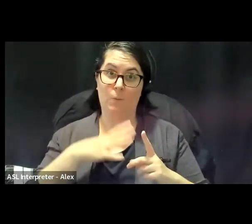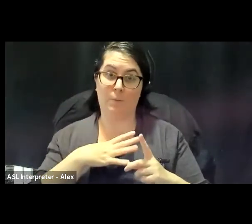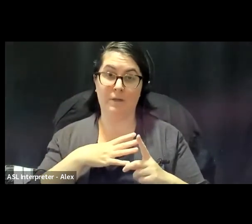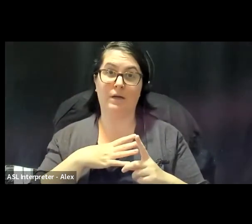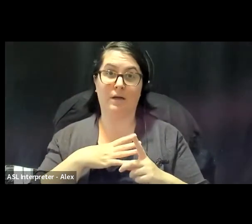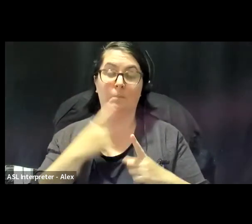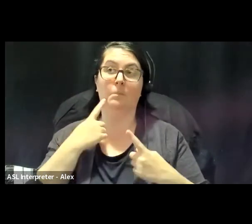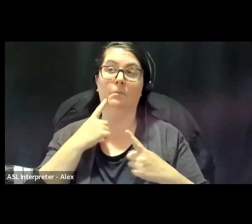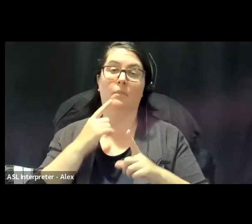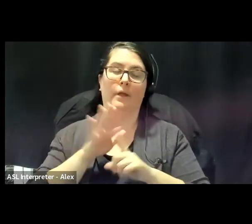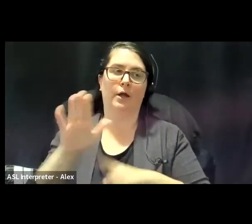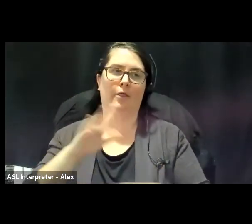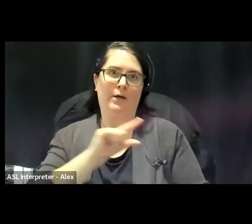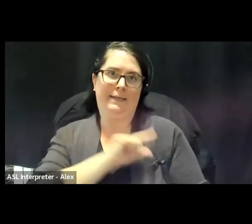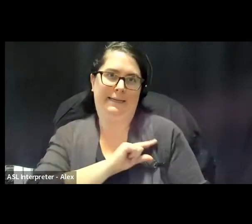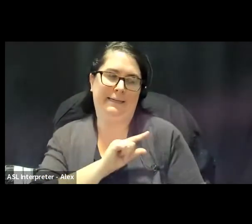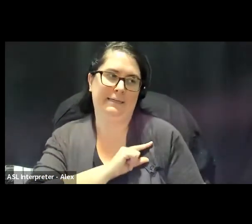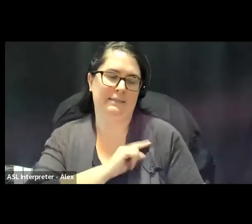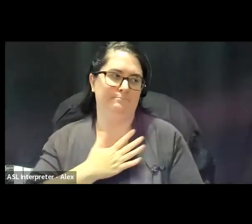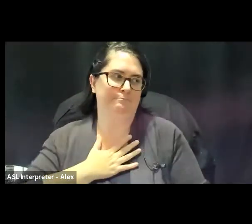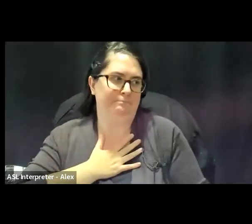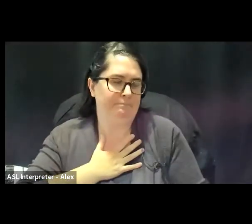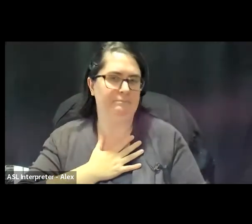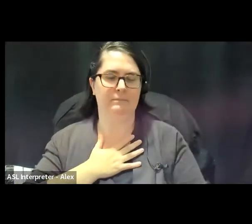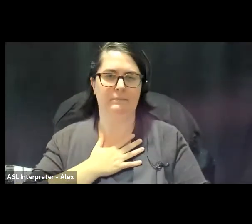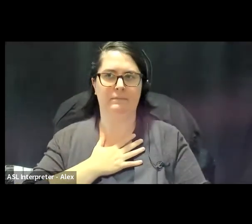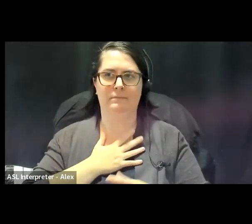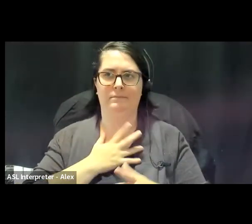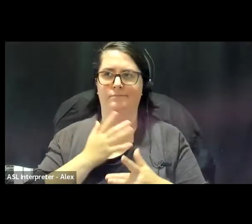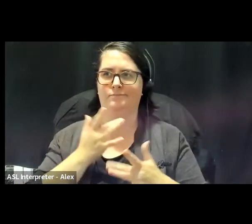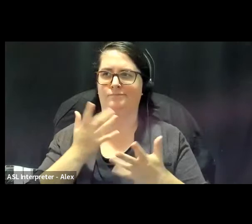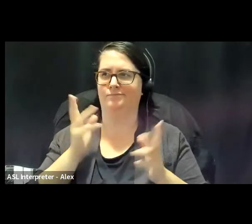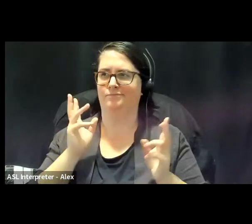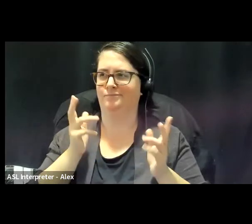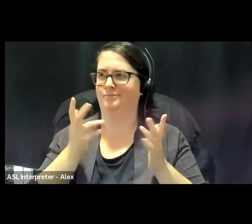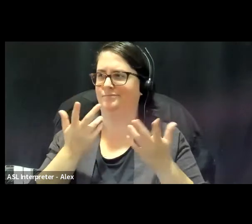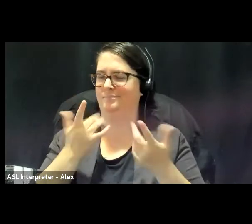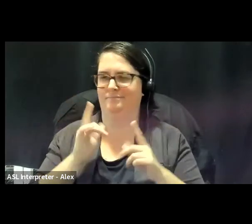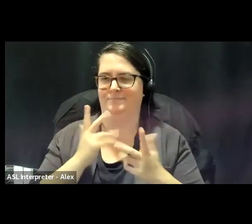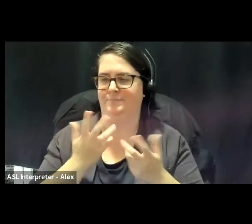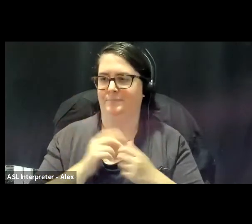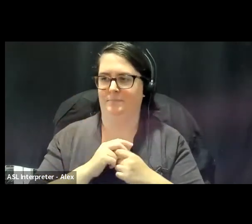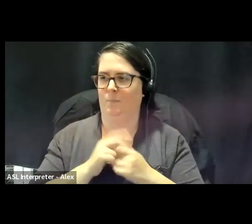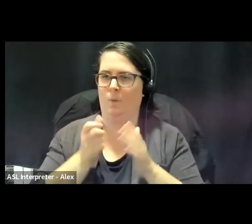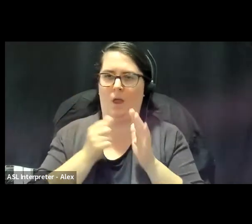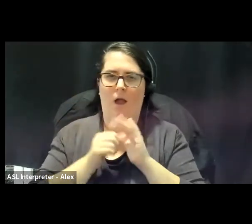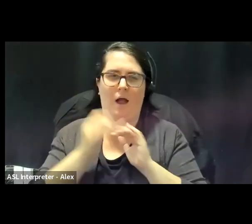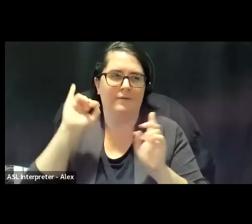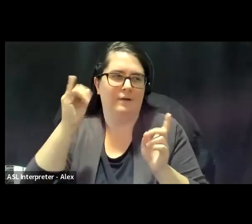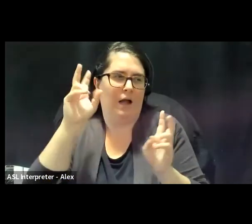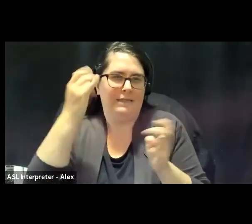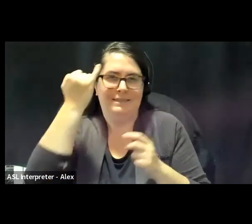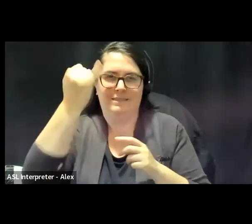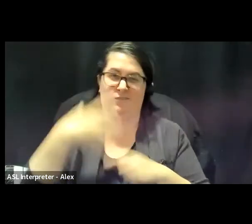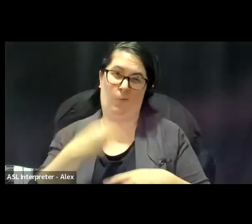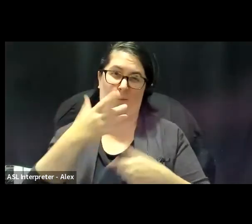their guilts rooted in underlying notions of white supremacy,